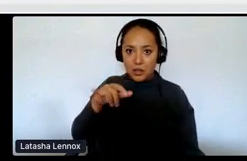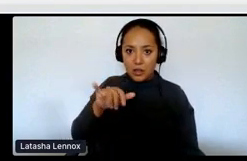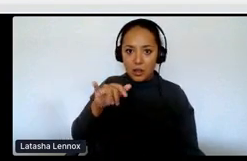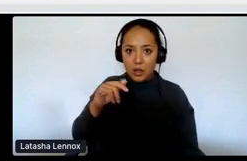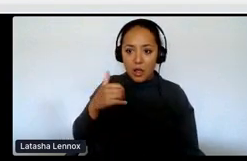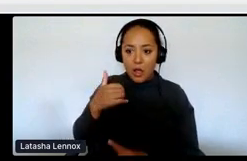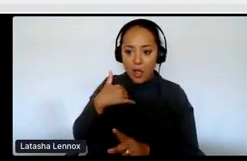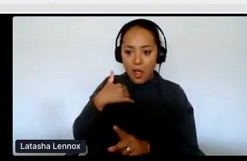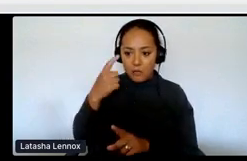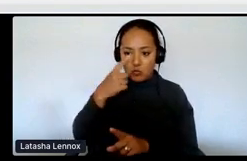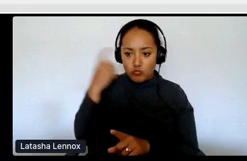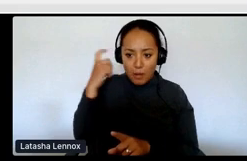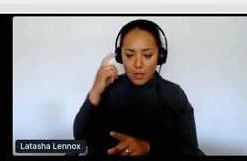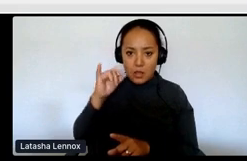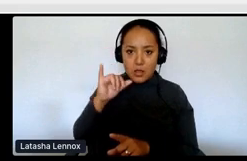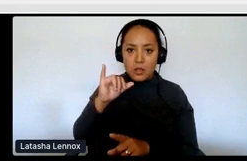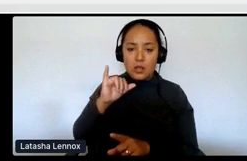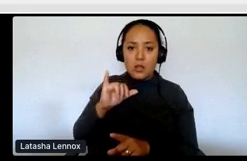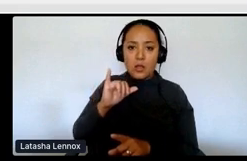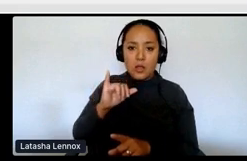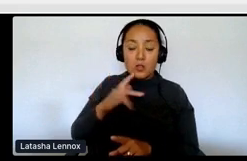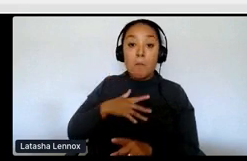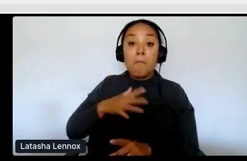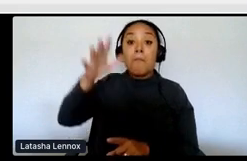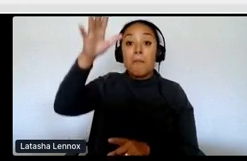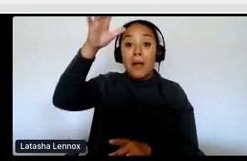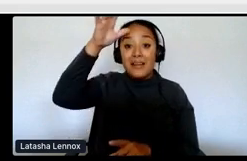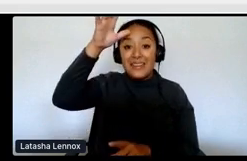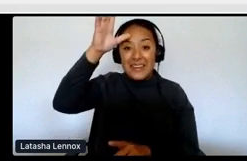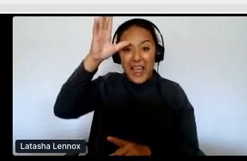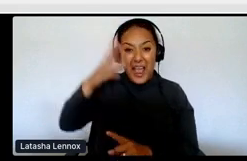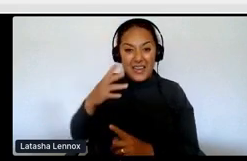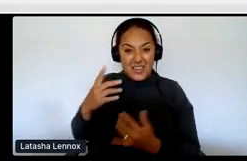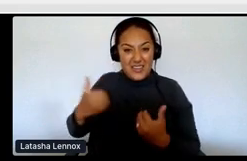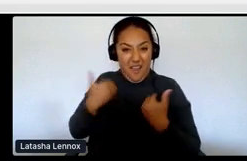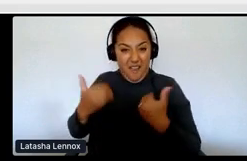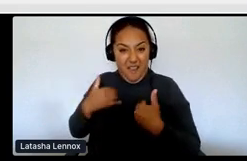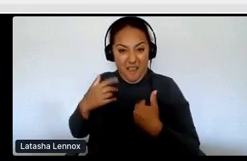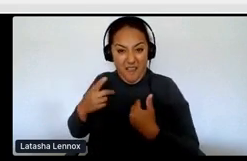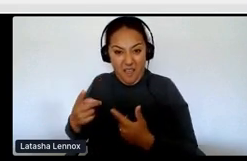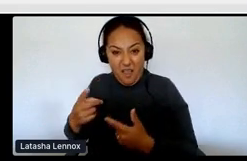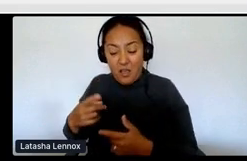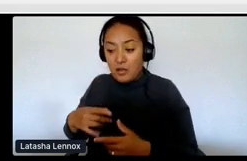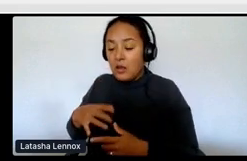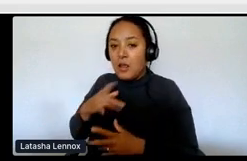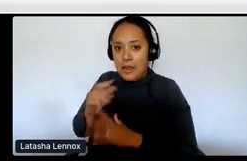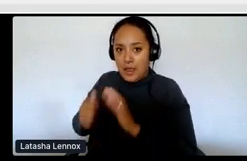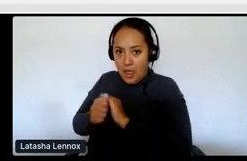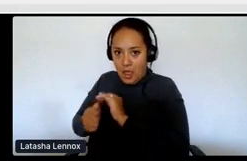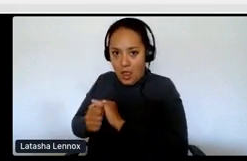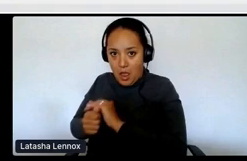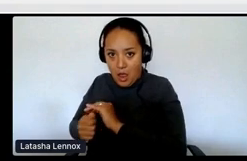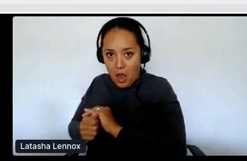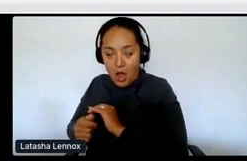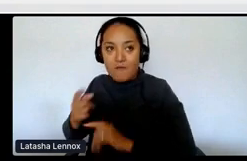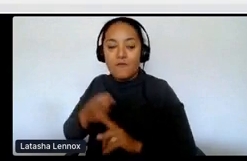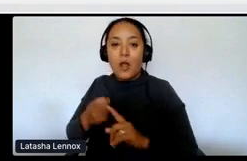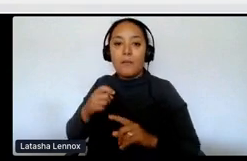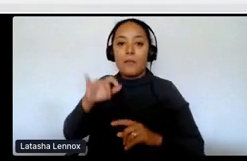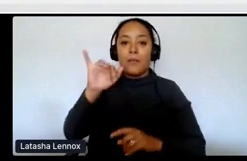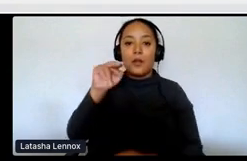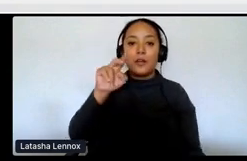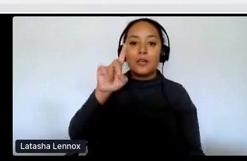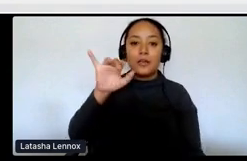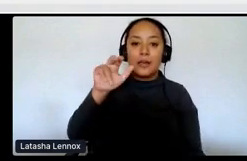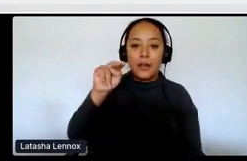And so they actually hid my dad, hid my dad from residential schools and the Indian agents, which was actually illegal at the